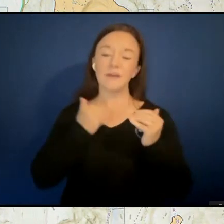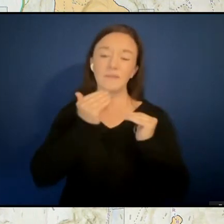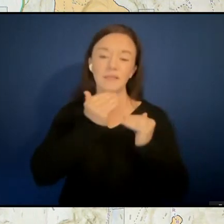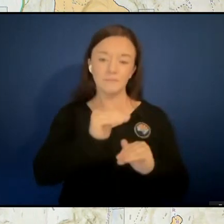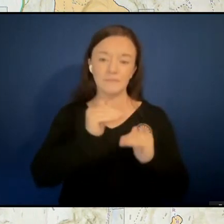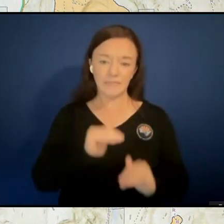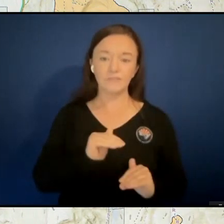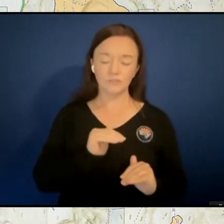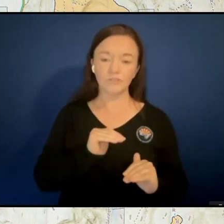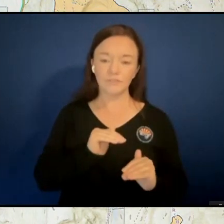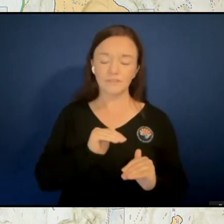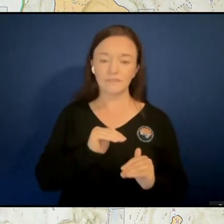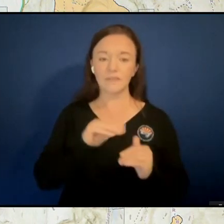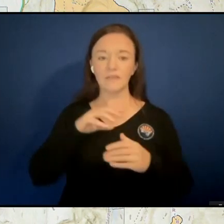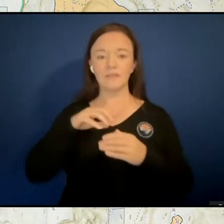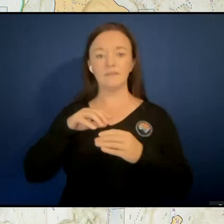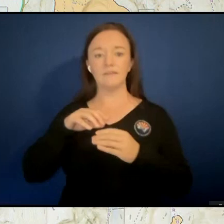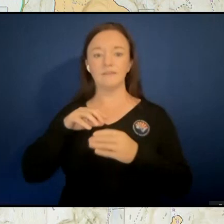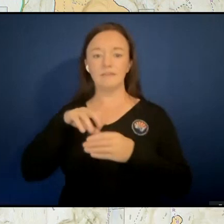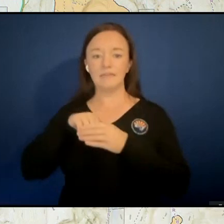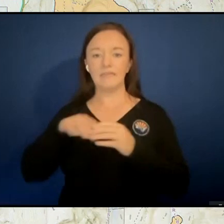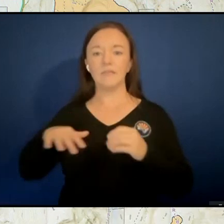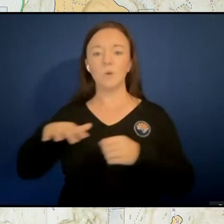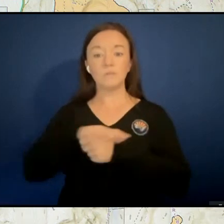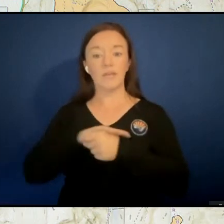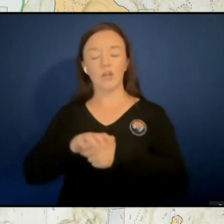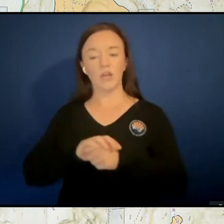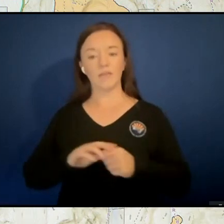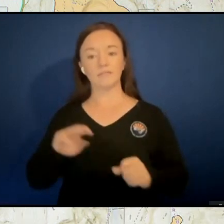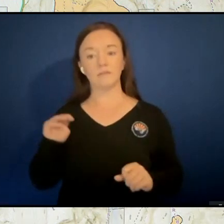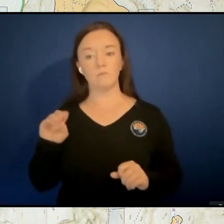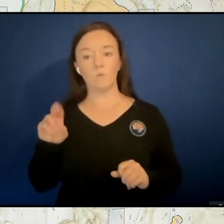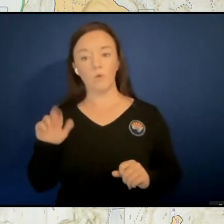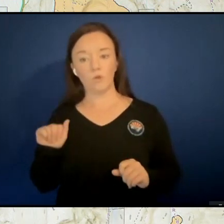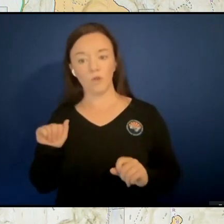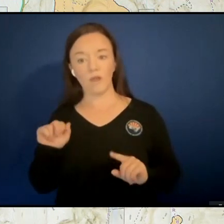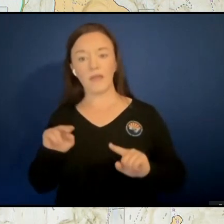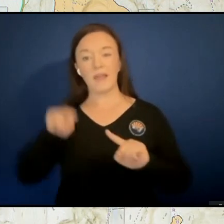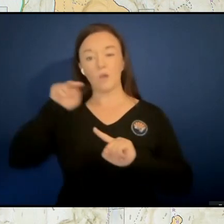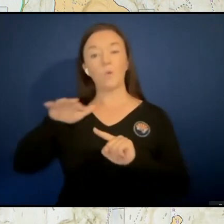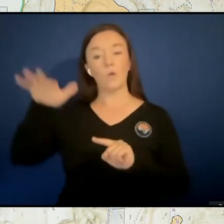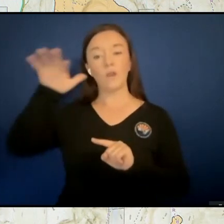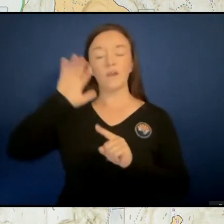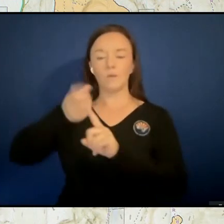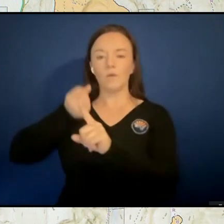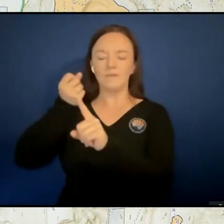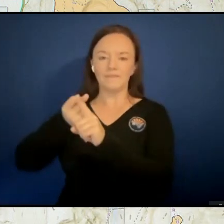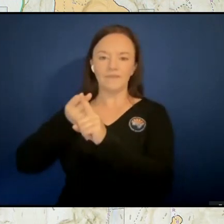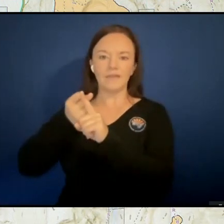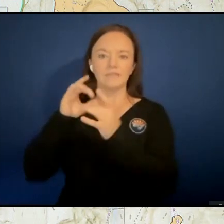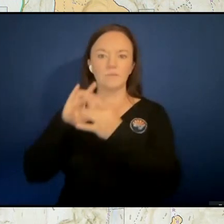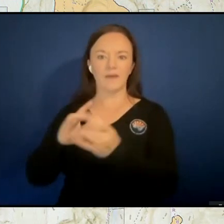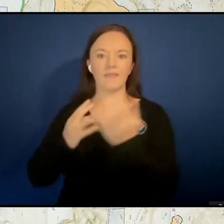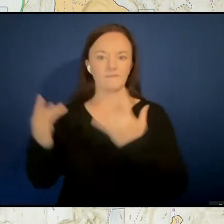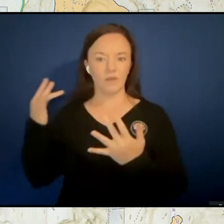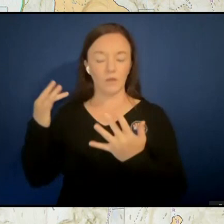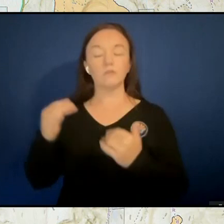the areas from Moore and North that are going to be affected by this fire. And so with those limitations,